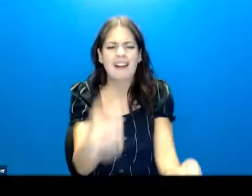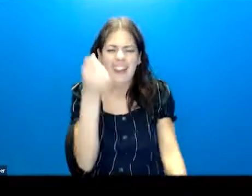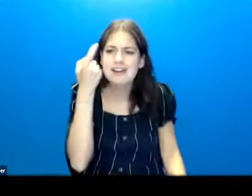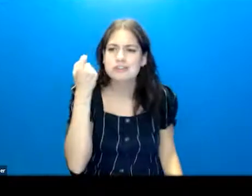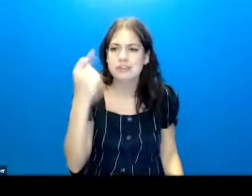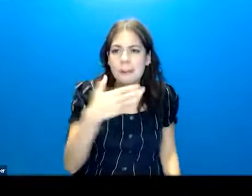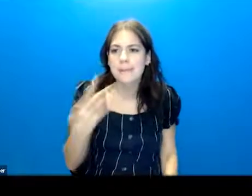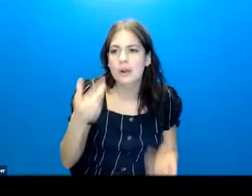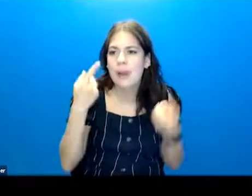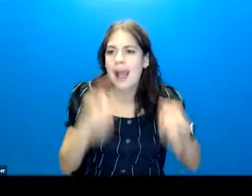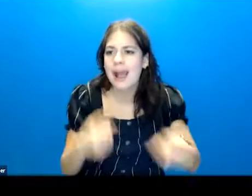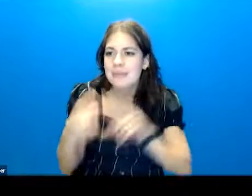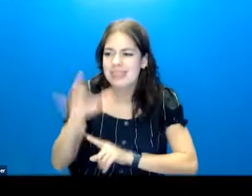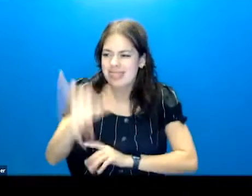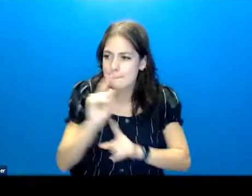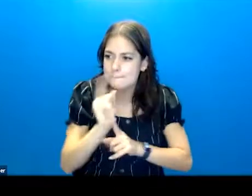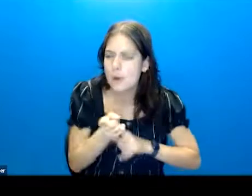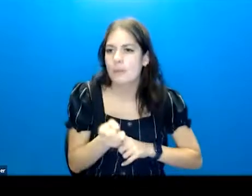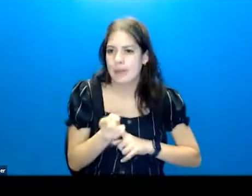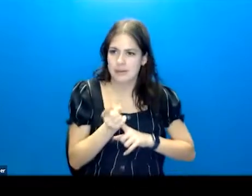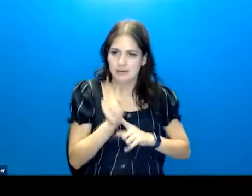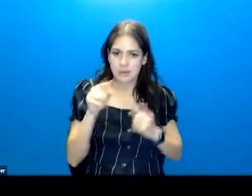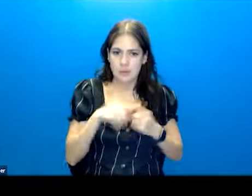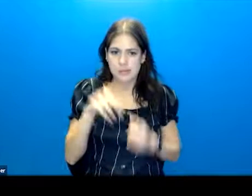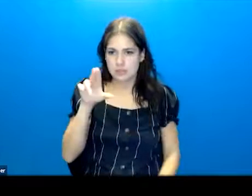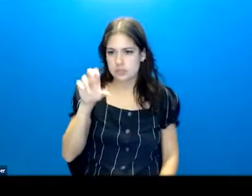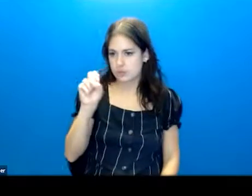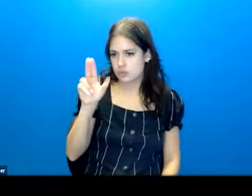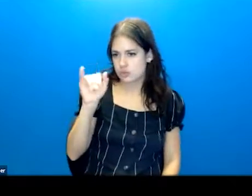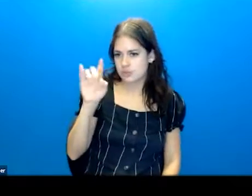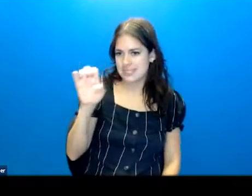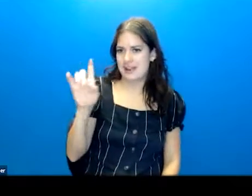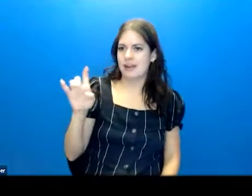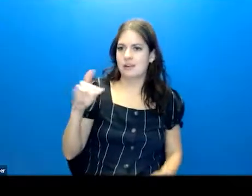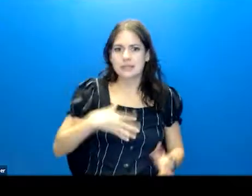better what happened in that moment where suicide was a choice they were considering?